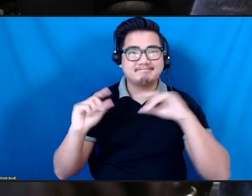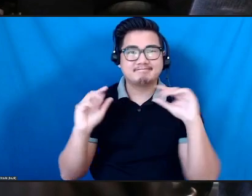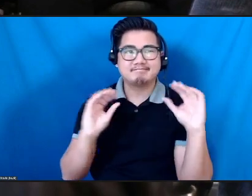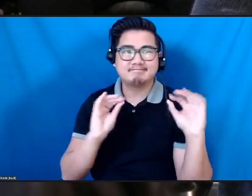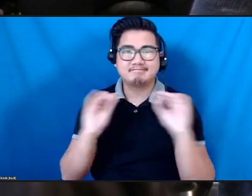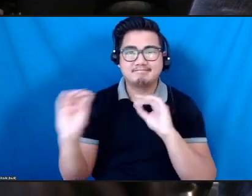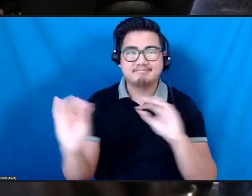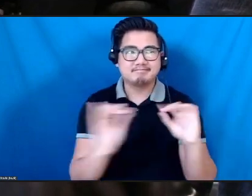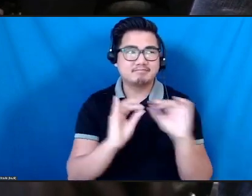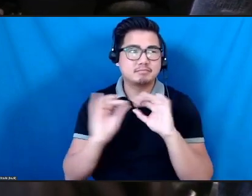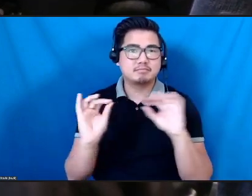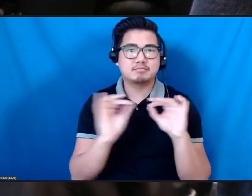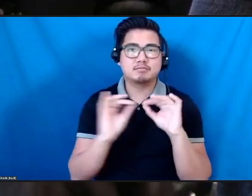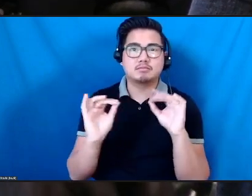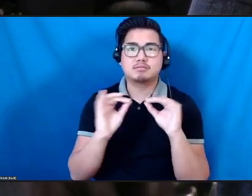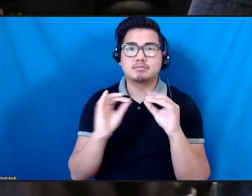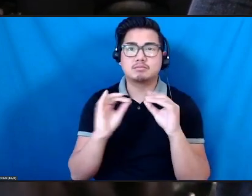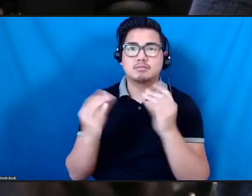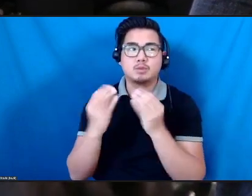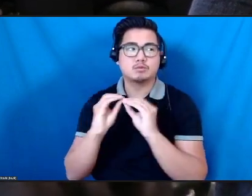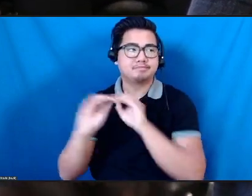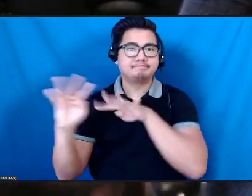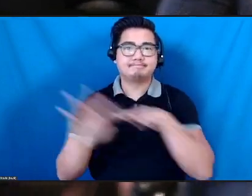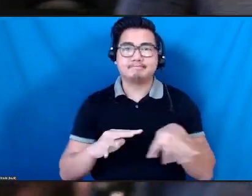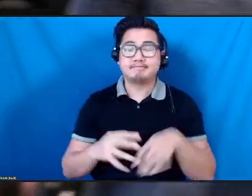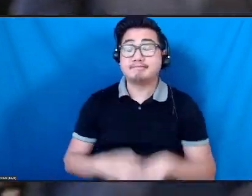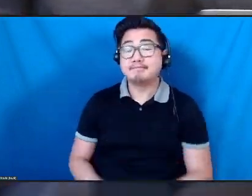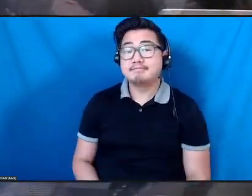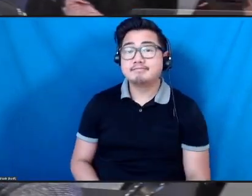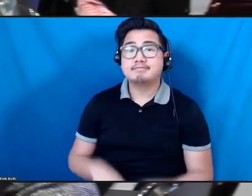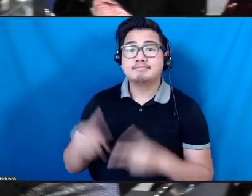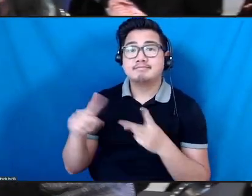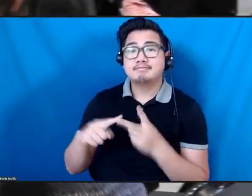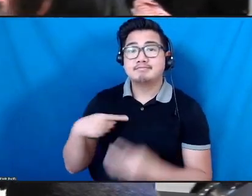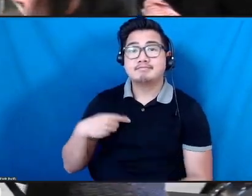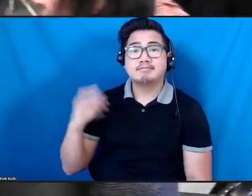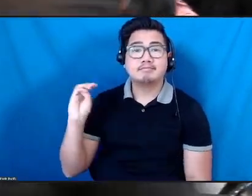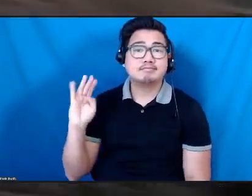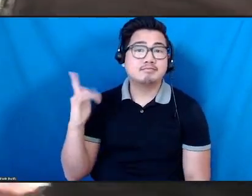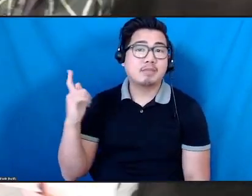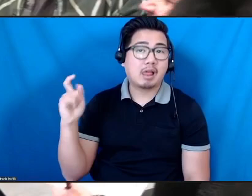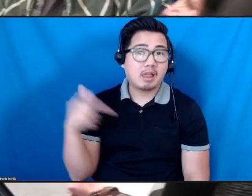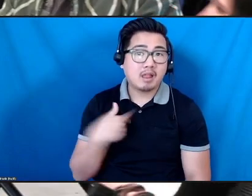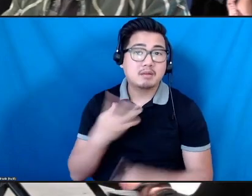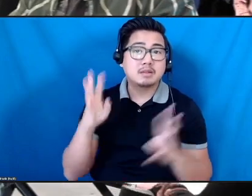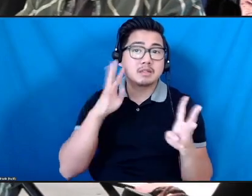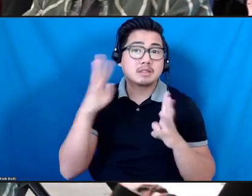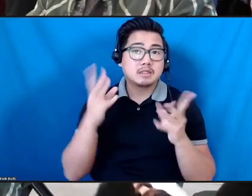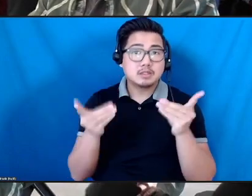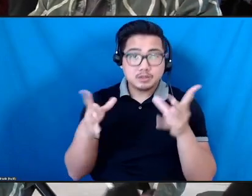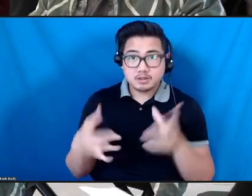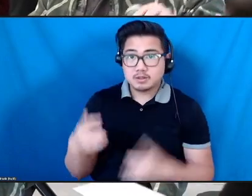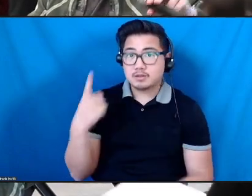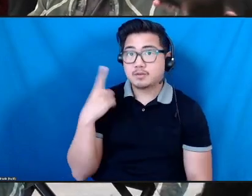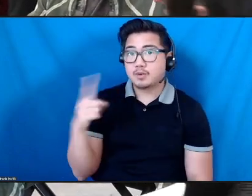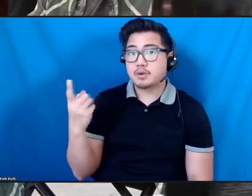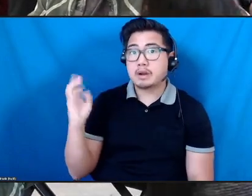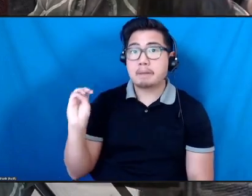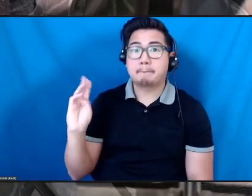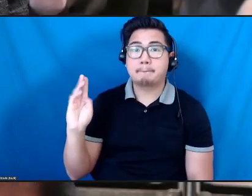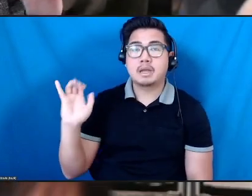Michelle. Thank you. Hi, I'm Michelle Witt. I'm Executive and Artistic Director of the Meany Center for the Performing Arts in Seattle,